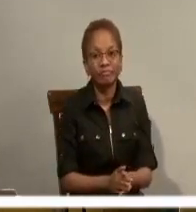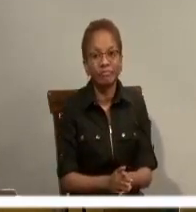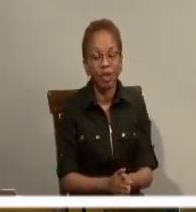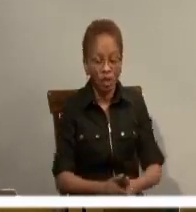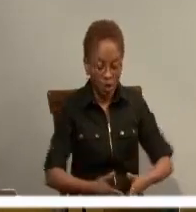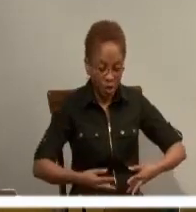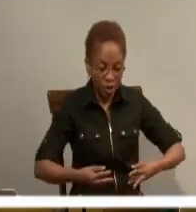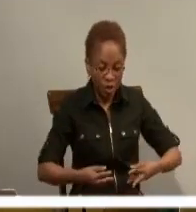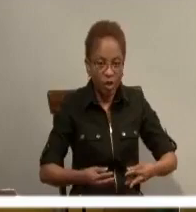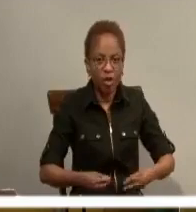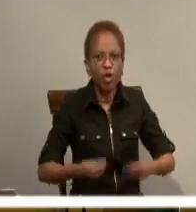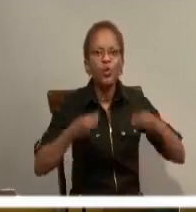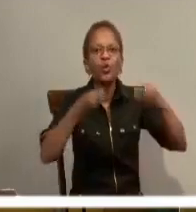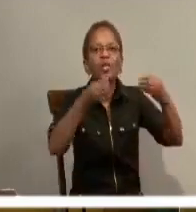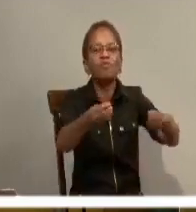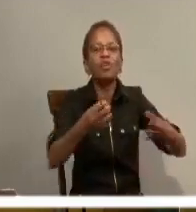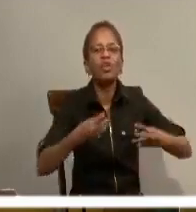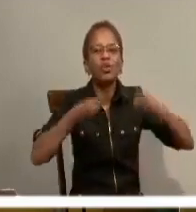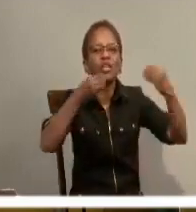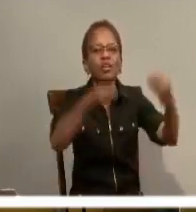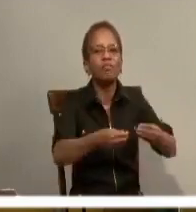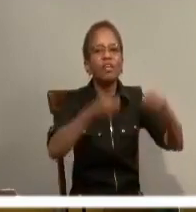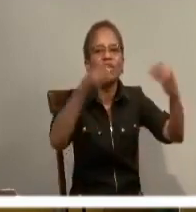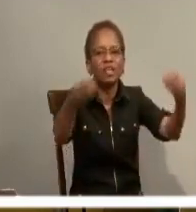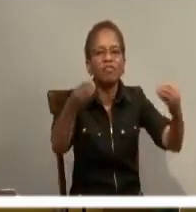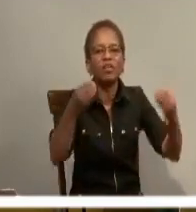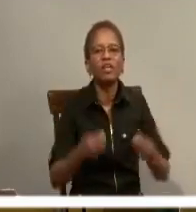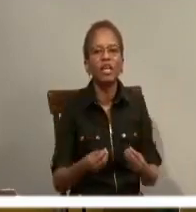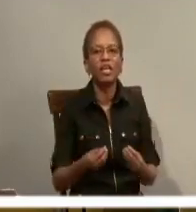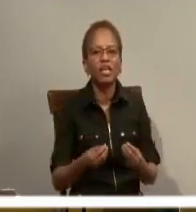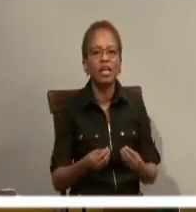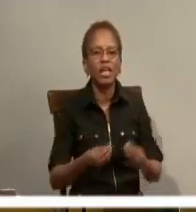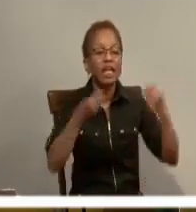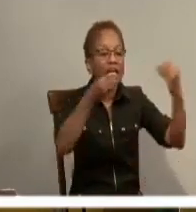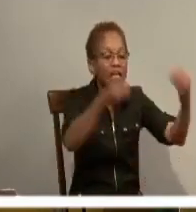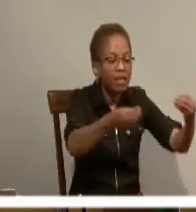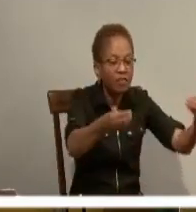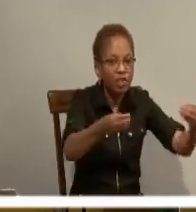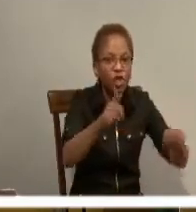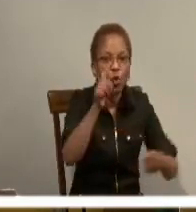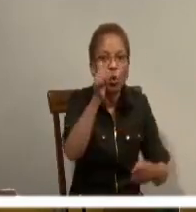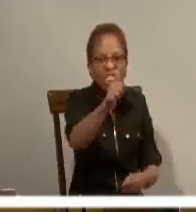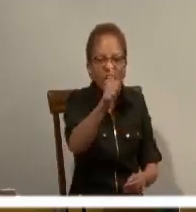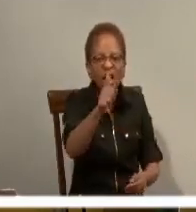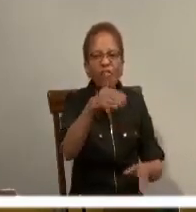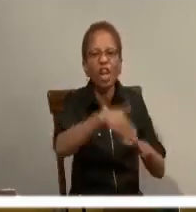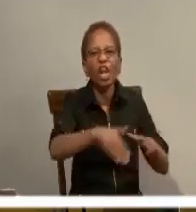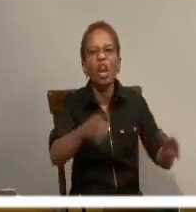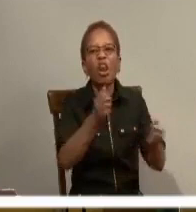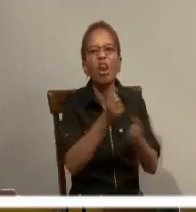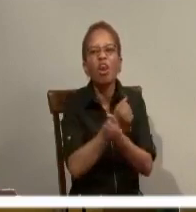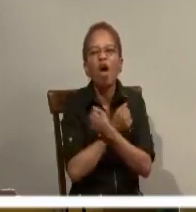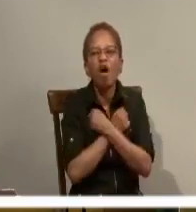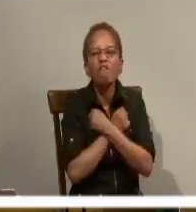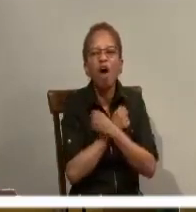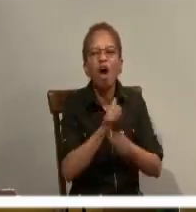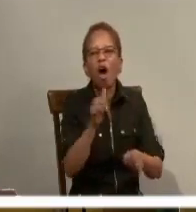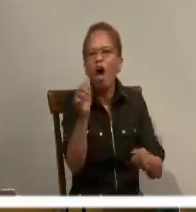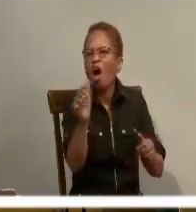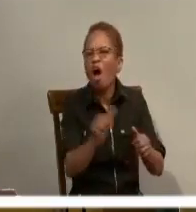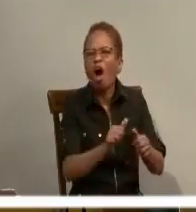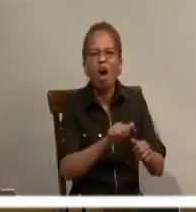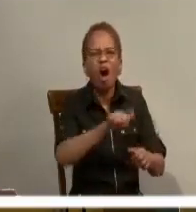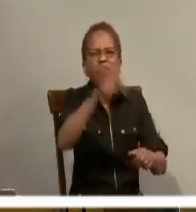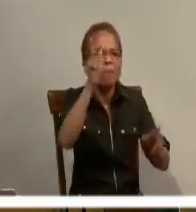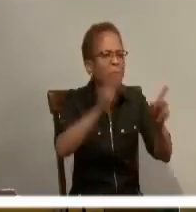most costly form of love. It is about giving yourself in love to another person. Another person who cannot